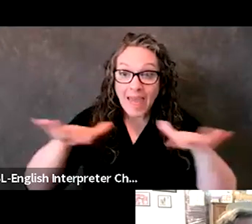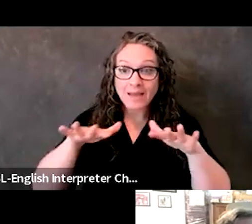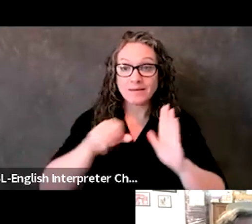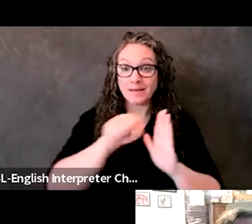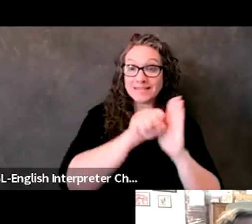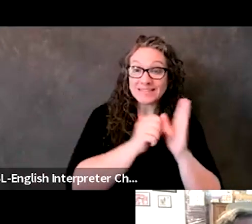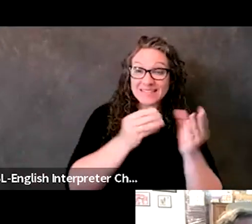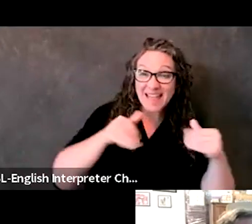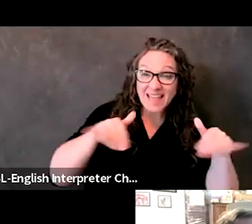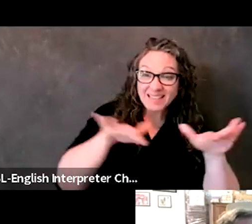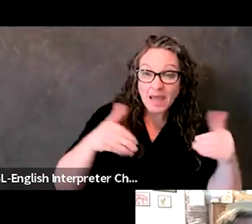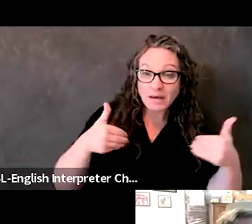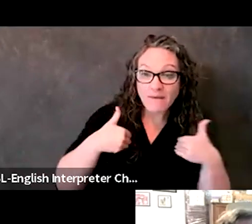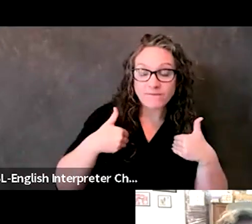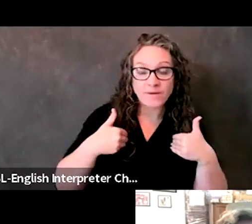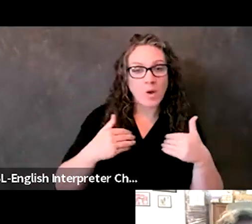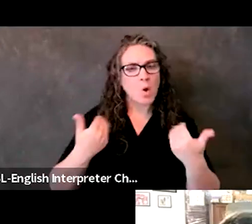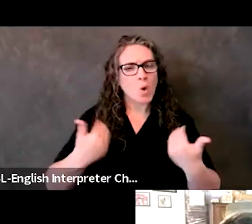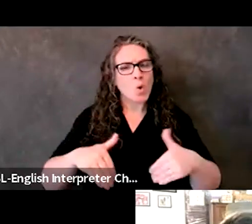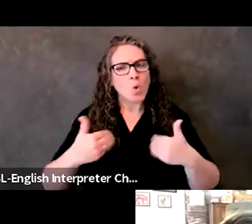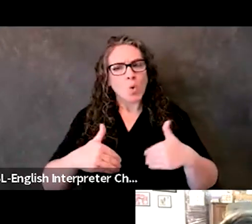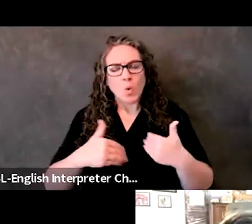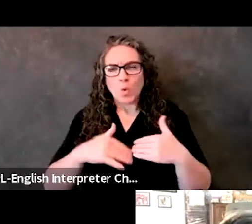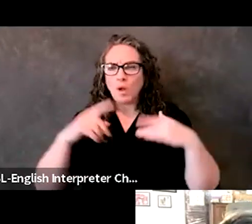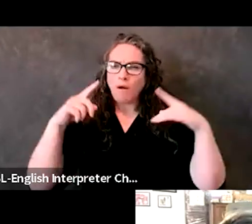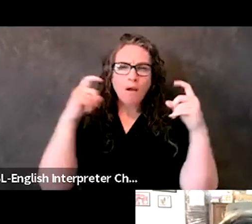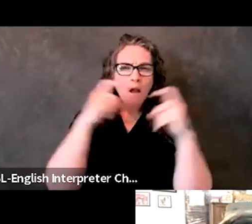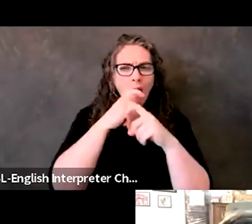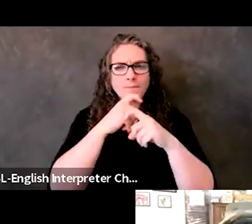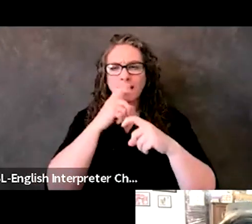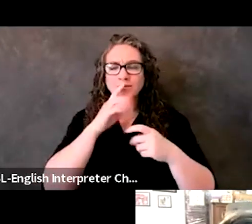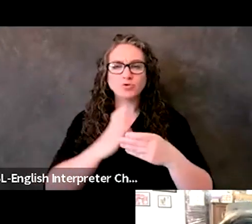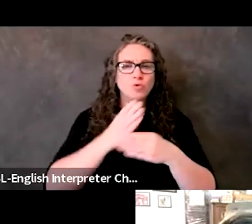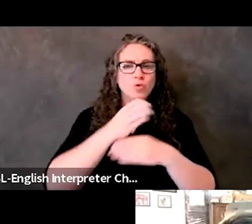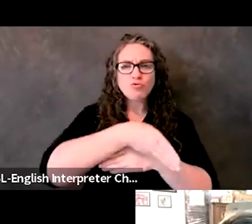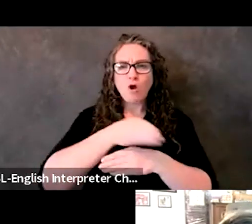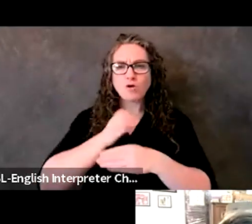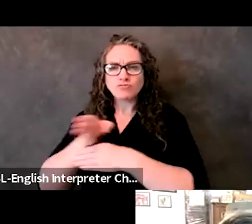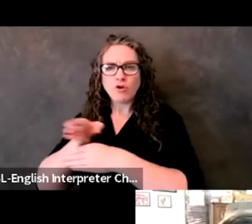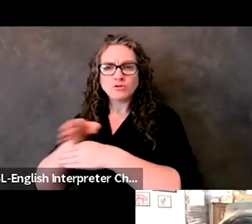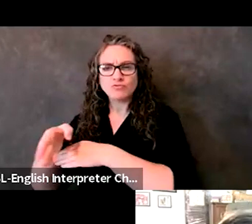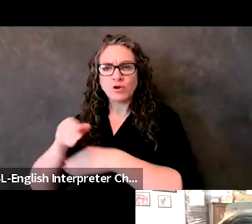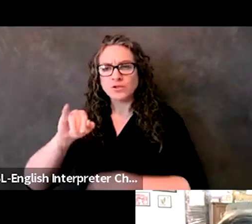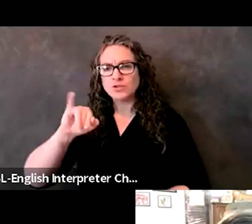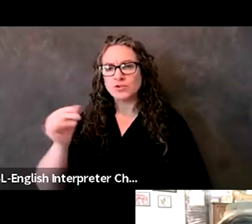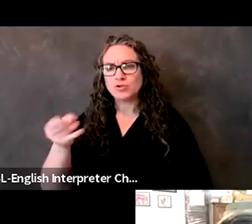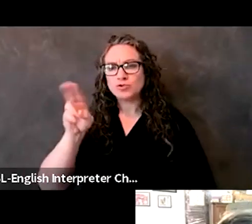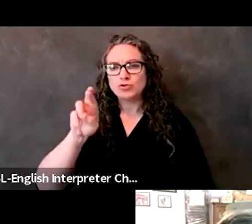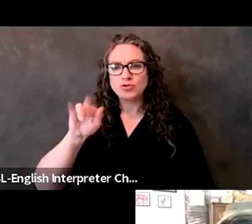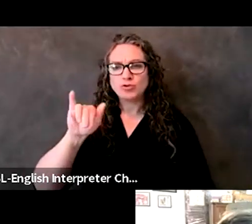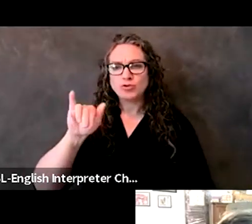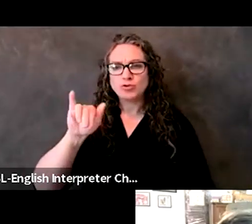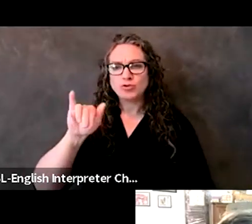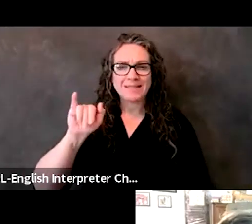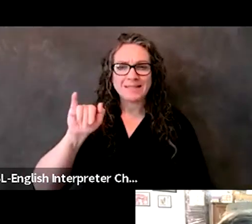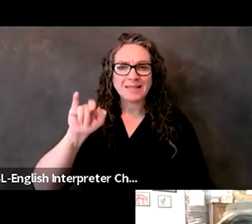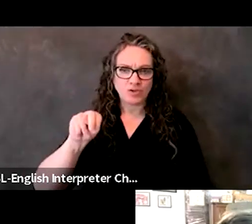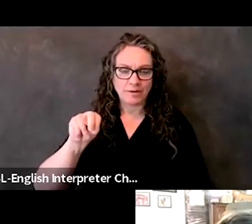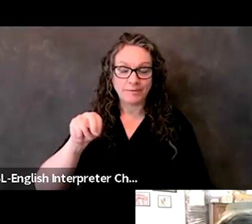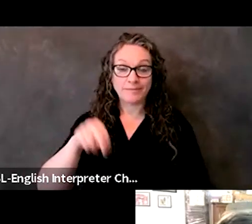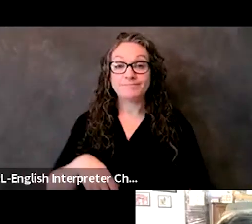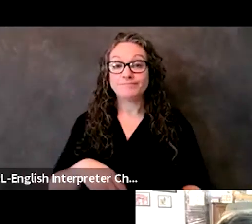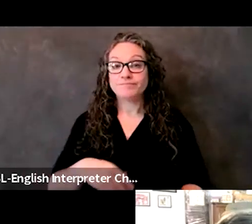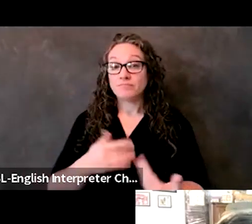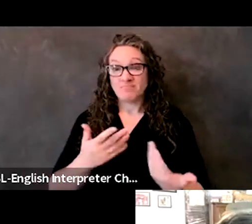are a lot of complexities of planning across jurisdictions, but that doesn't mean we can't do it. Especially when it